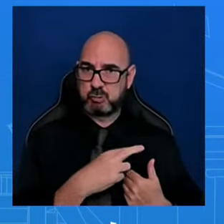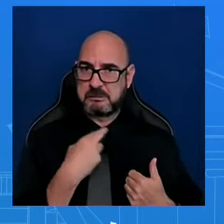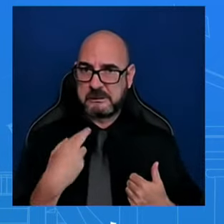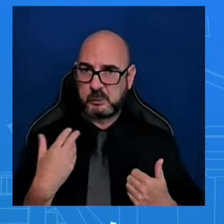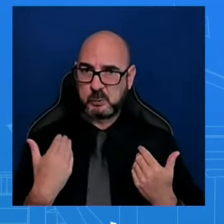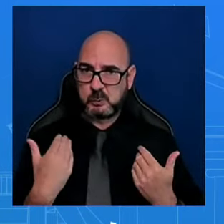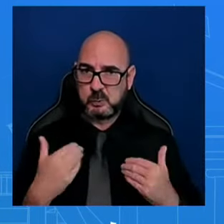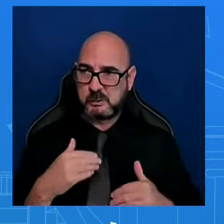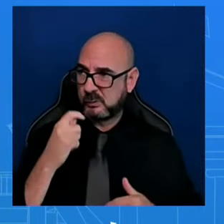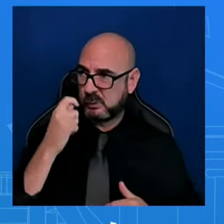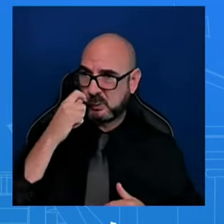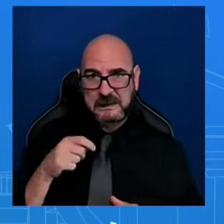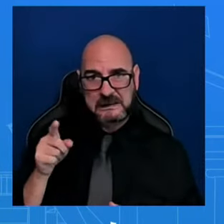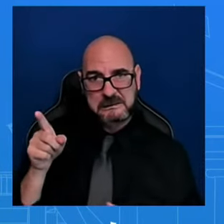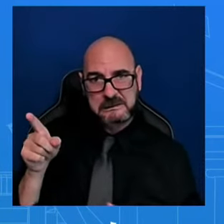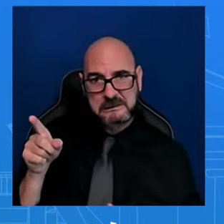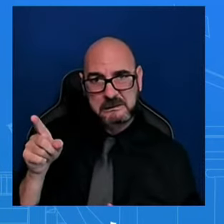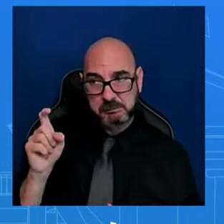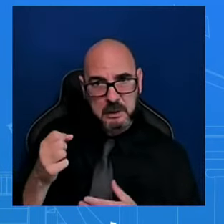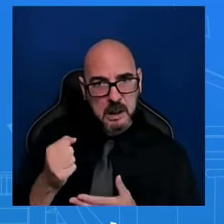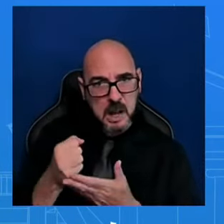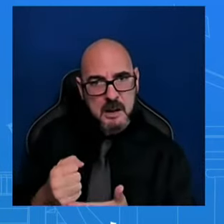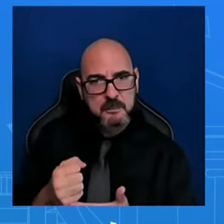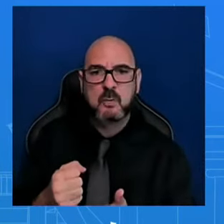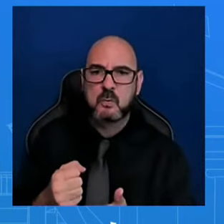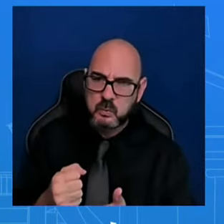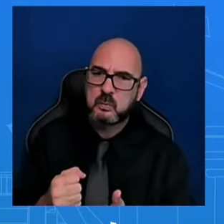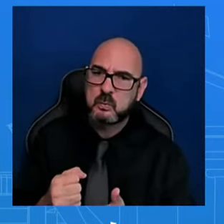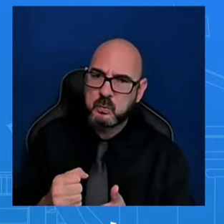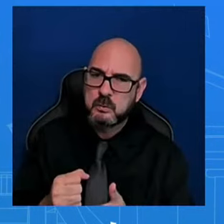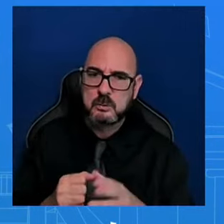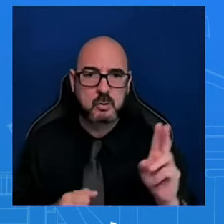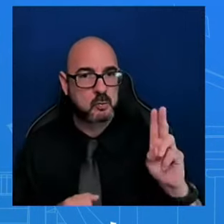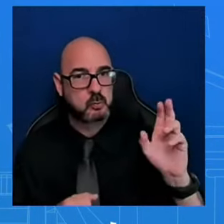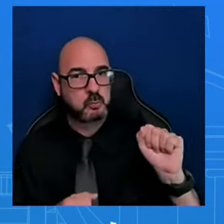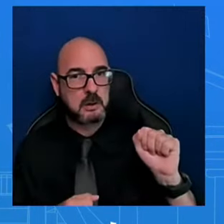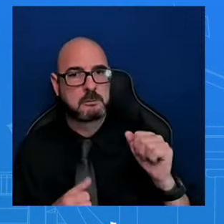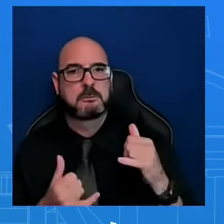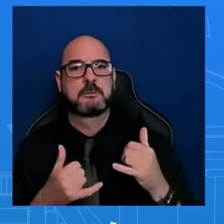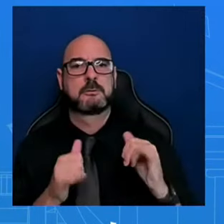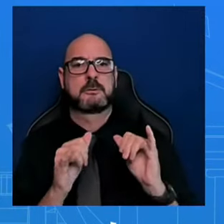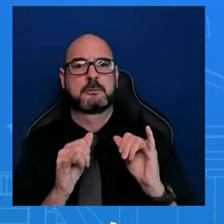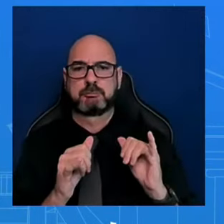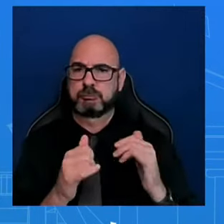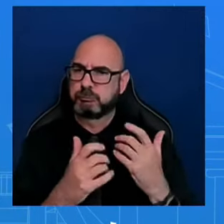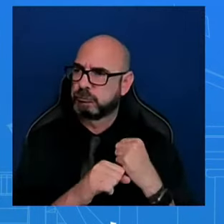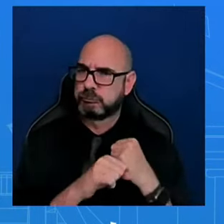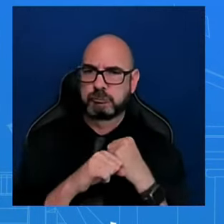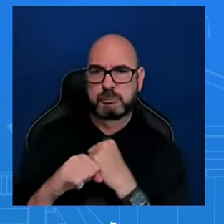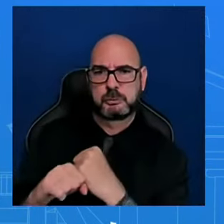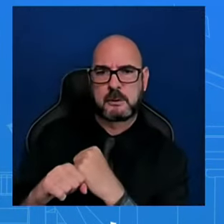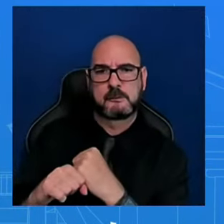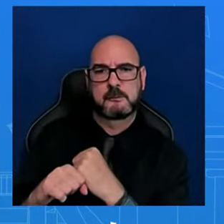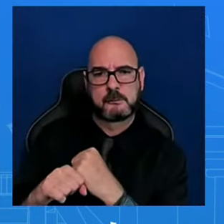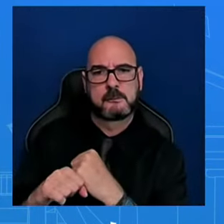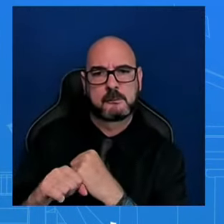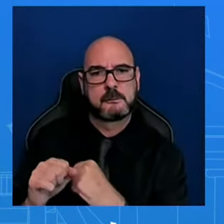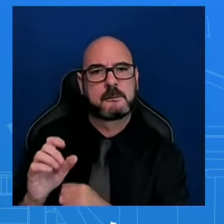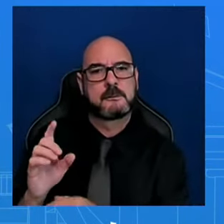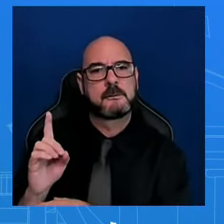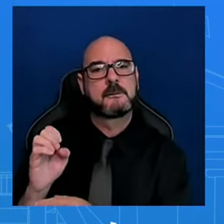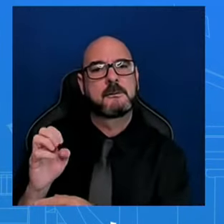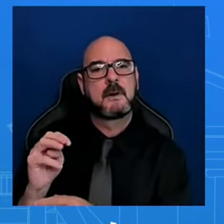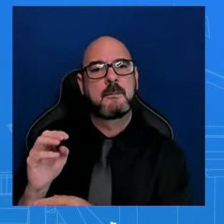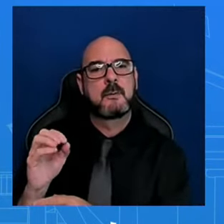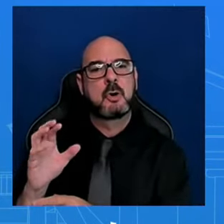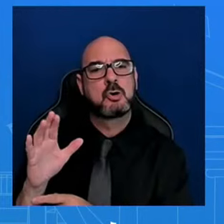assistance from the U.S. to continue to fight for their democracy. That's what we've been able to do for more than two years. We've got to continue that. And